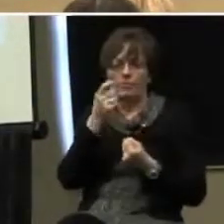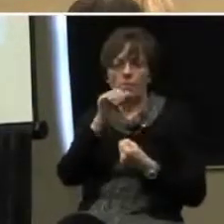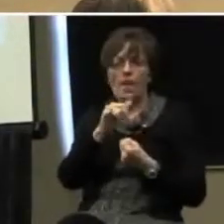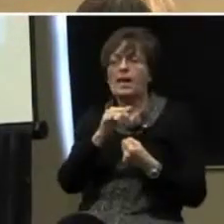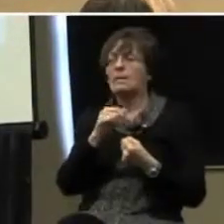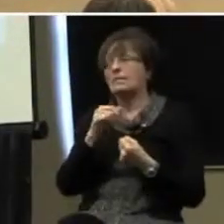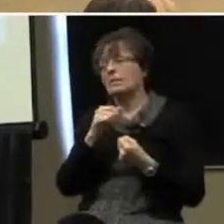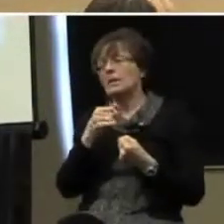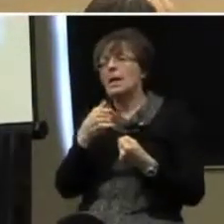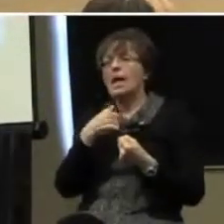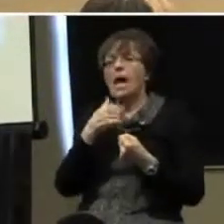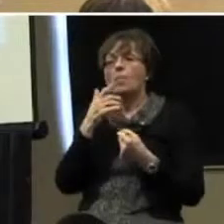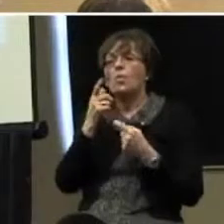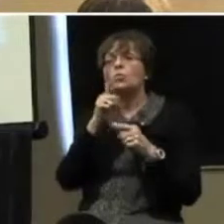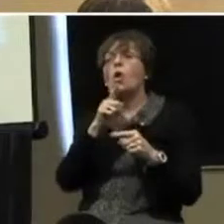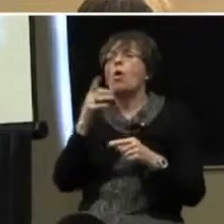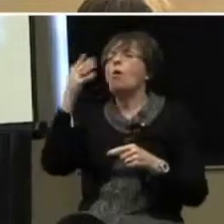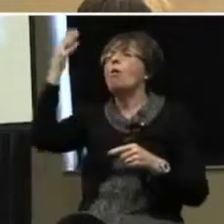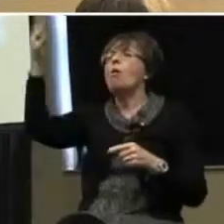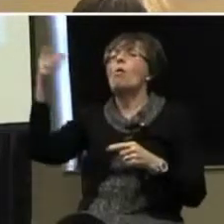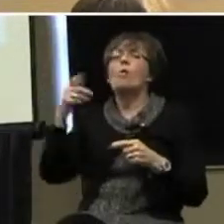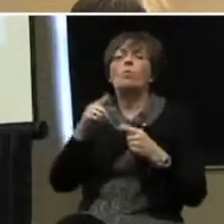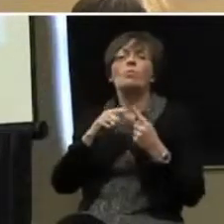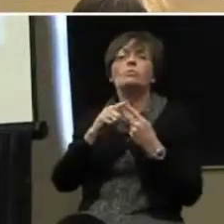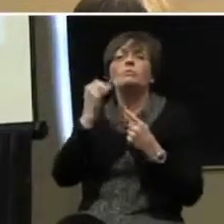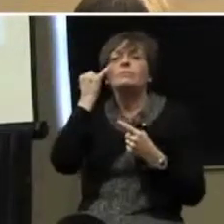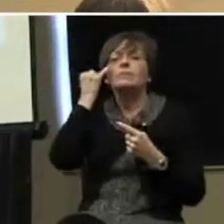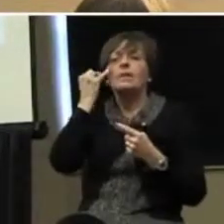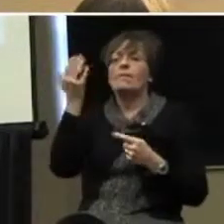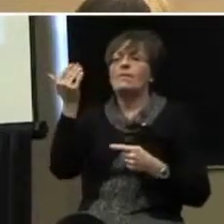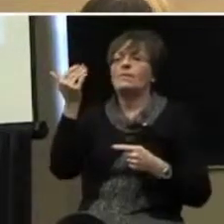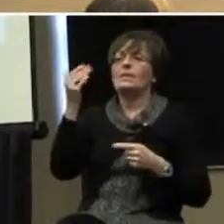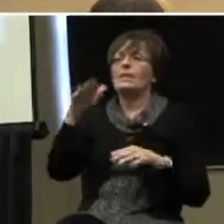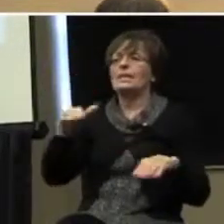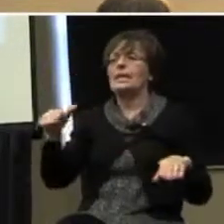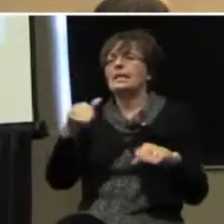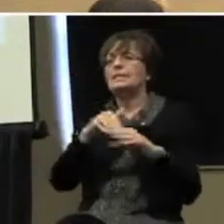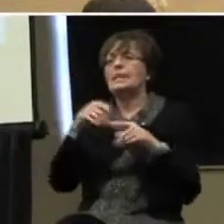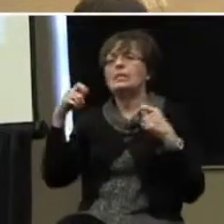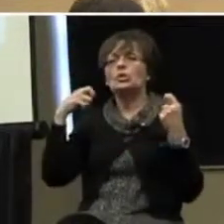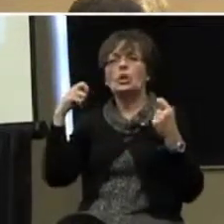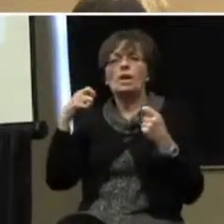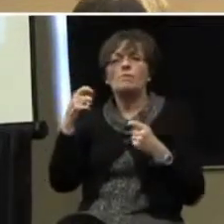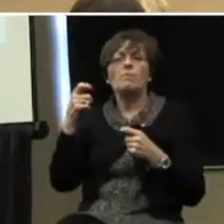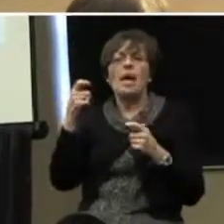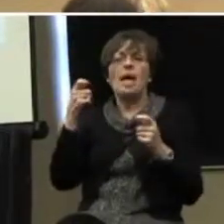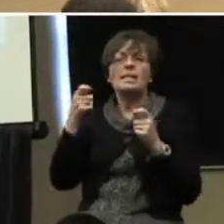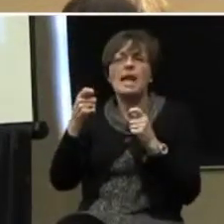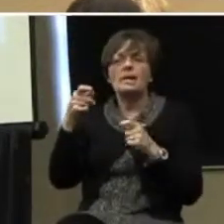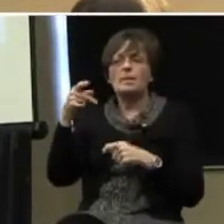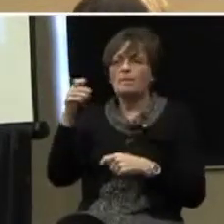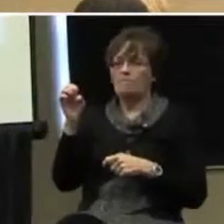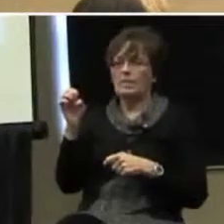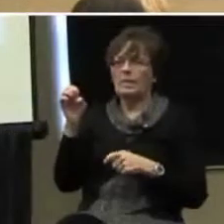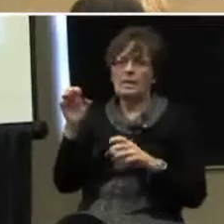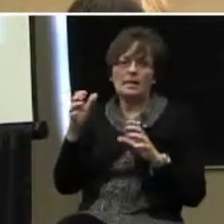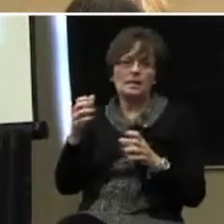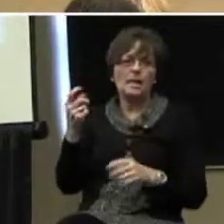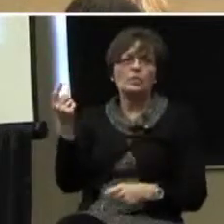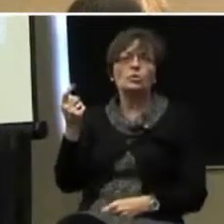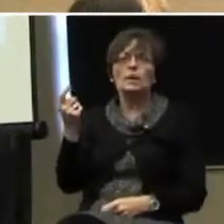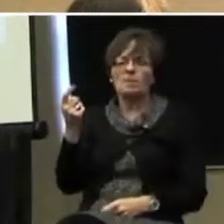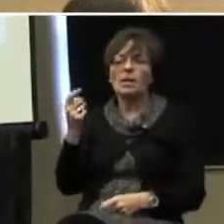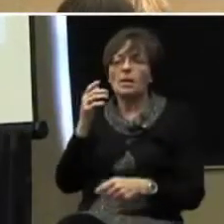And then, you know, maybe I'm going to go in there during a time when there's only 15 kids in the gym. Maybe it's an adaptive PE class or something. And